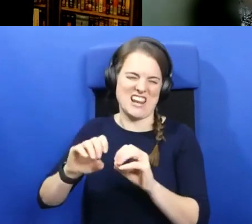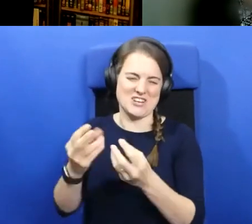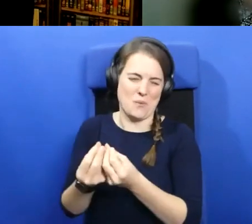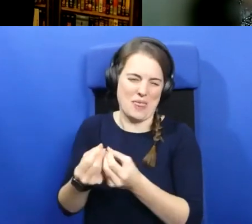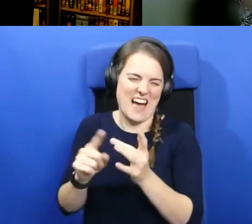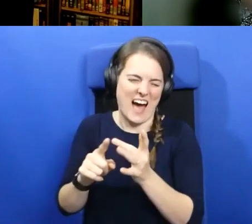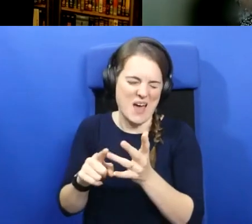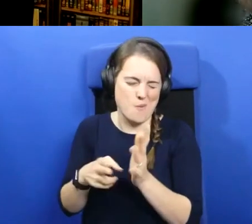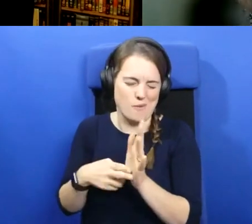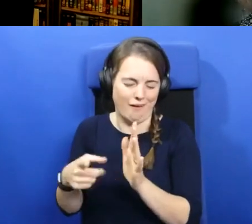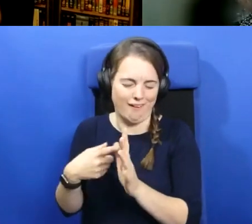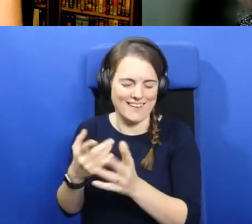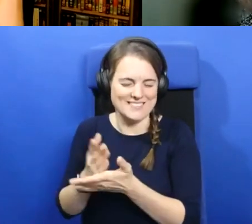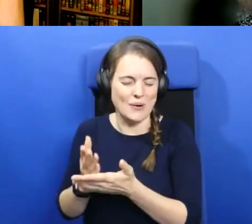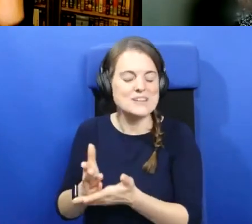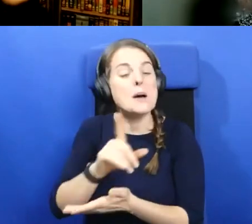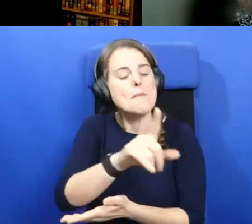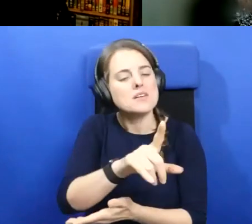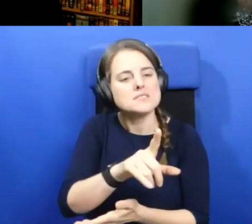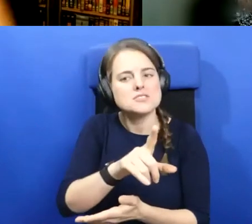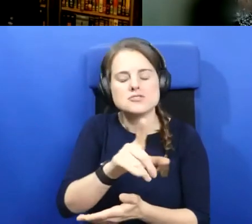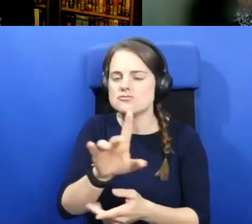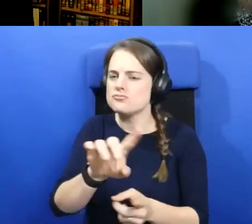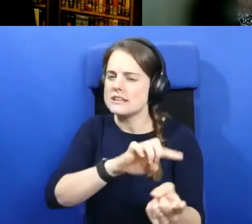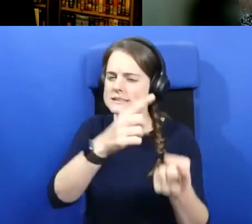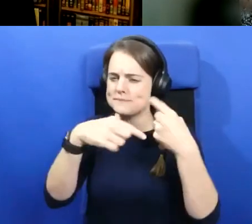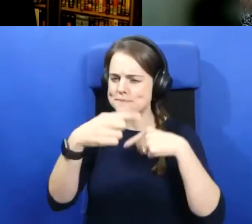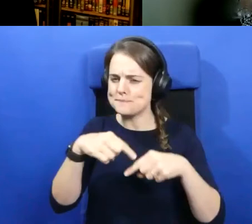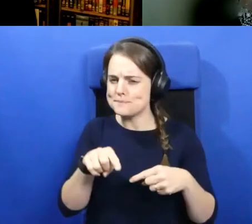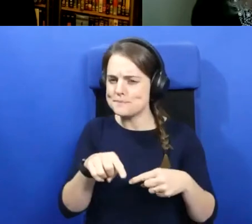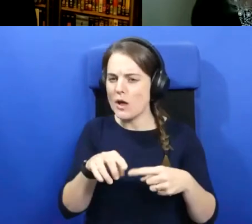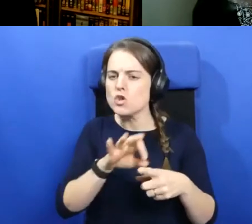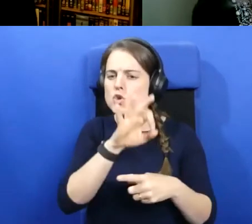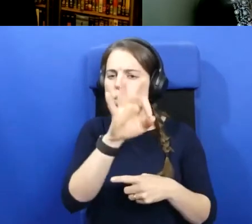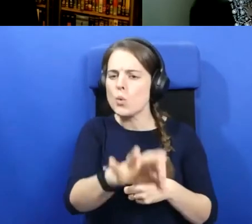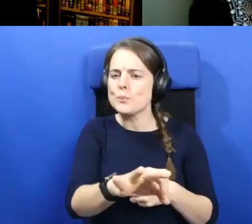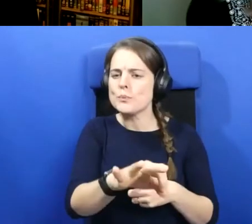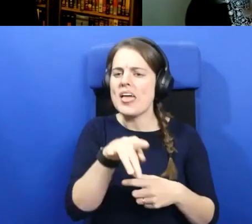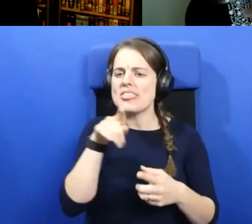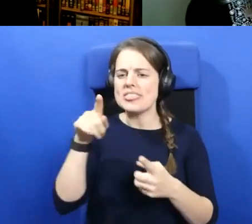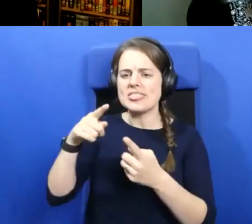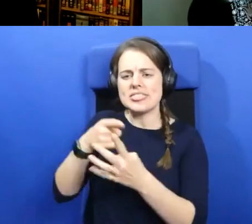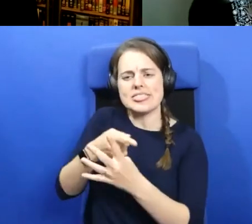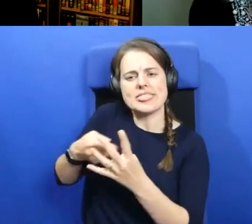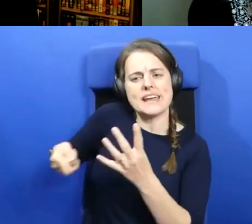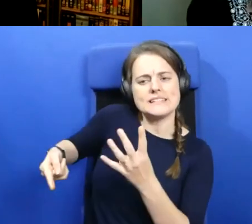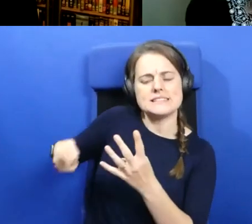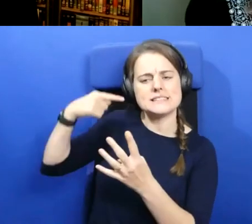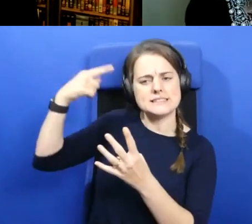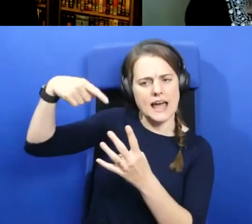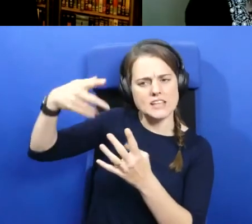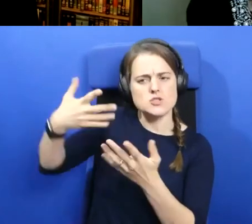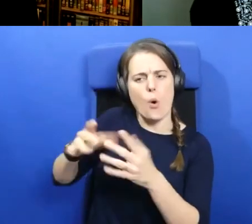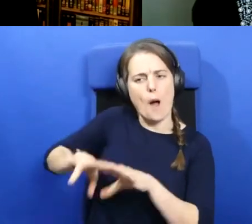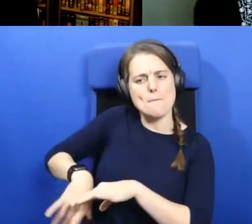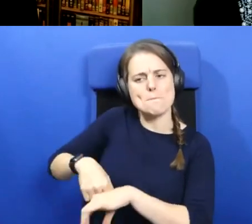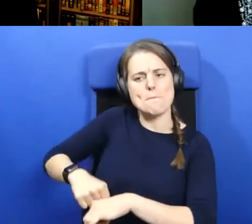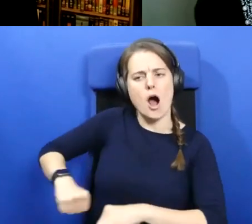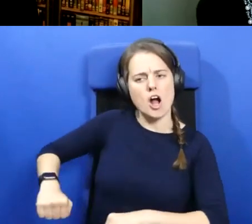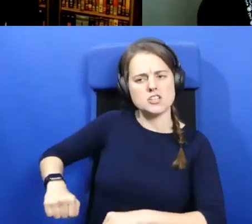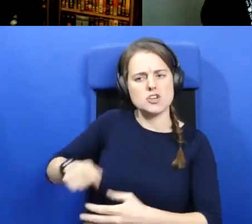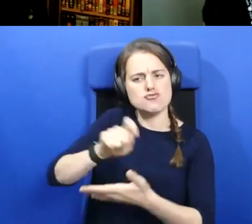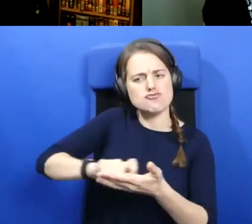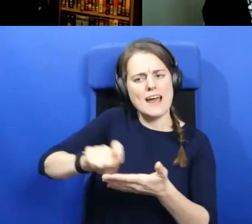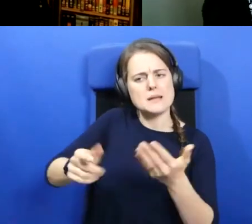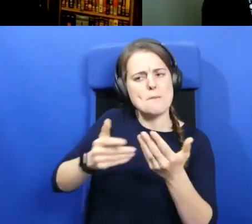just did these saints or monks write mostly in Latin or in Gaelic?